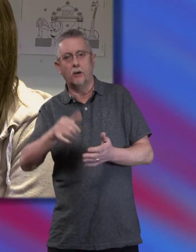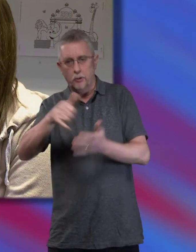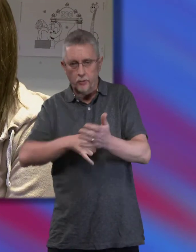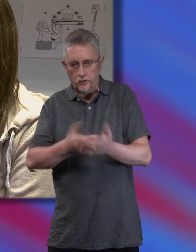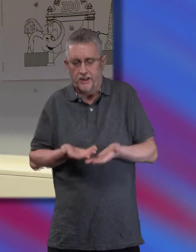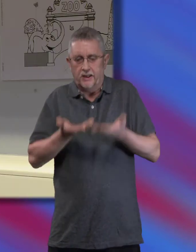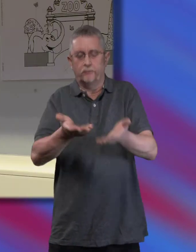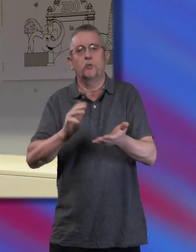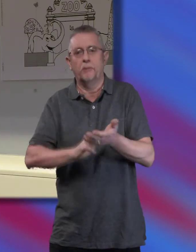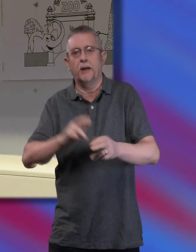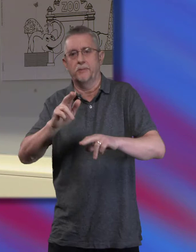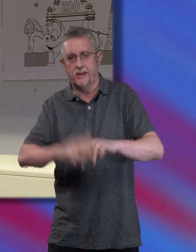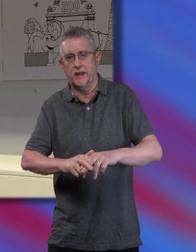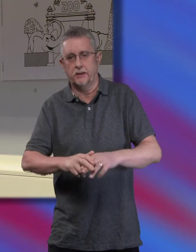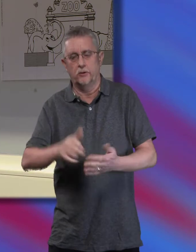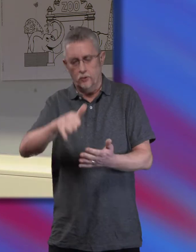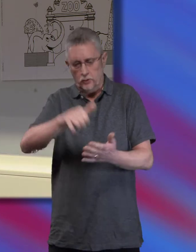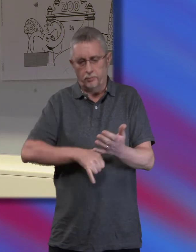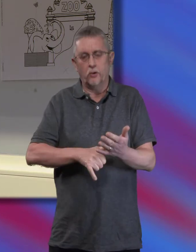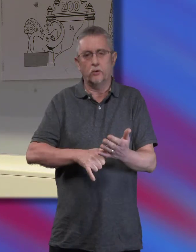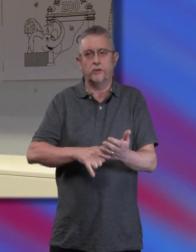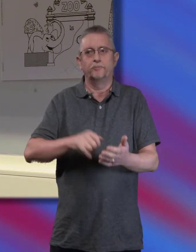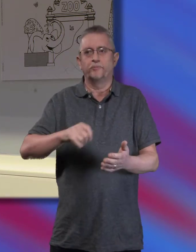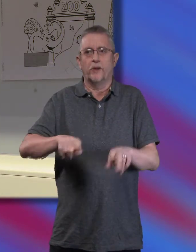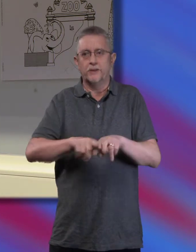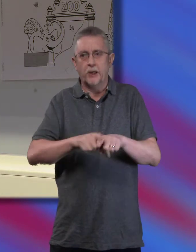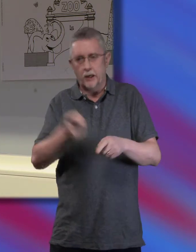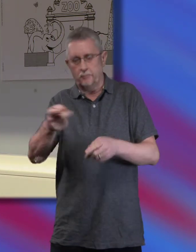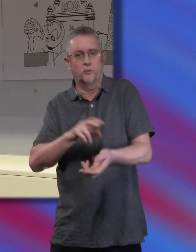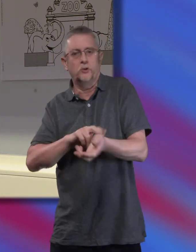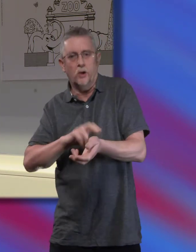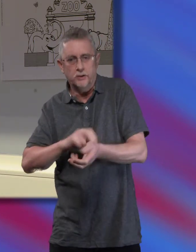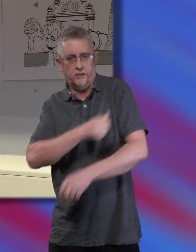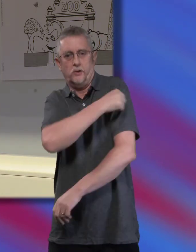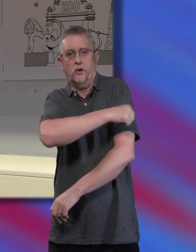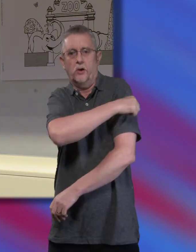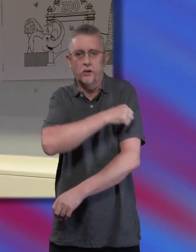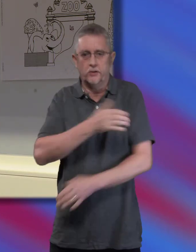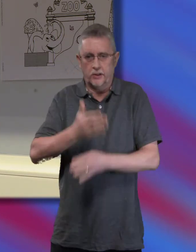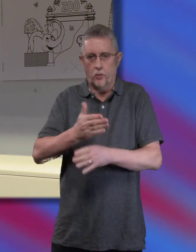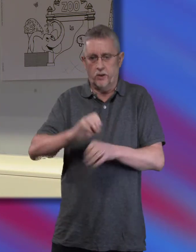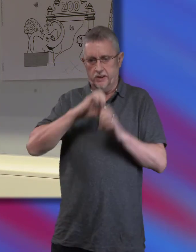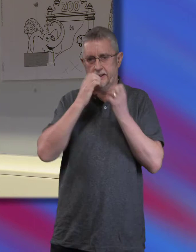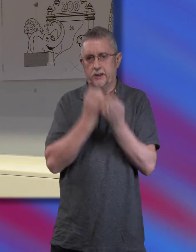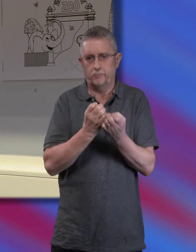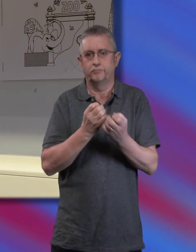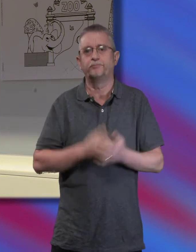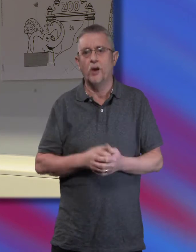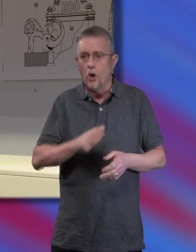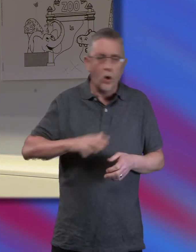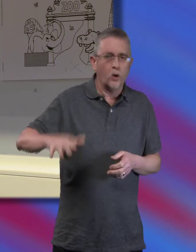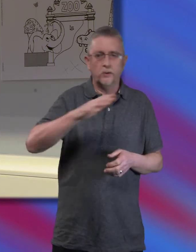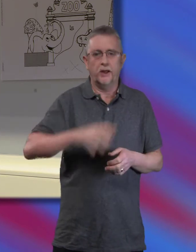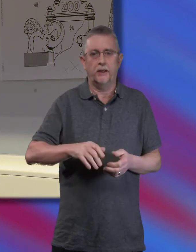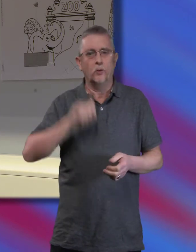and dad. The report also goes to the other professionals, the other doctors and nurses who are working in the team so that together we can